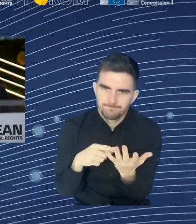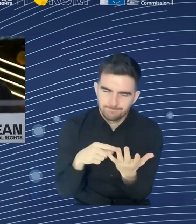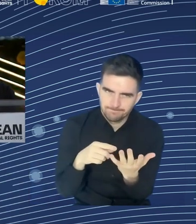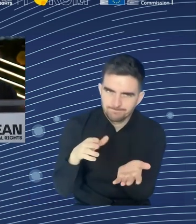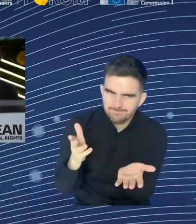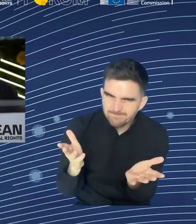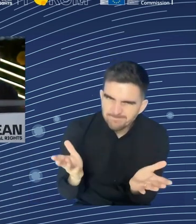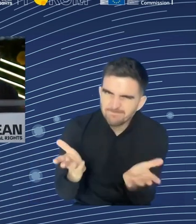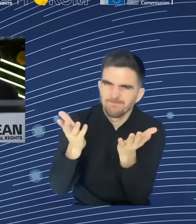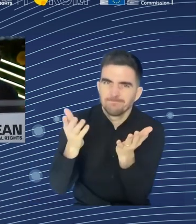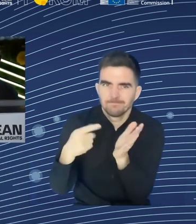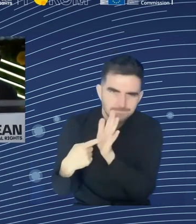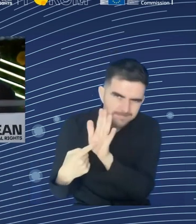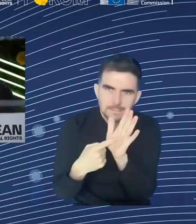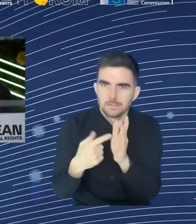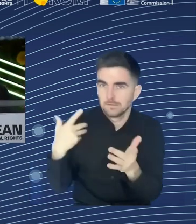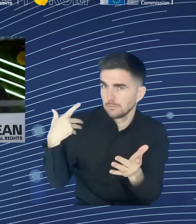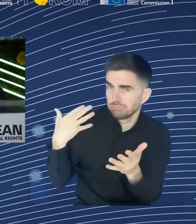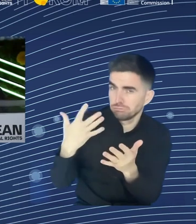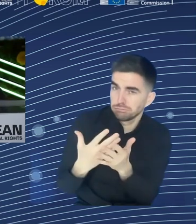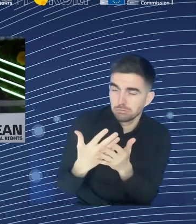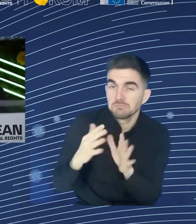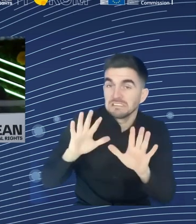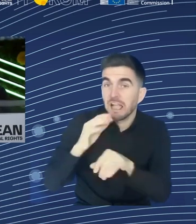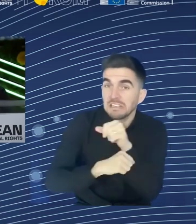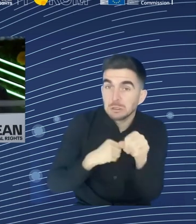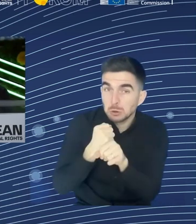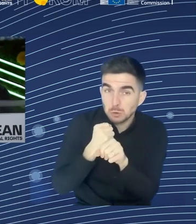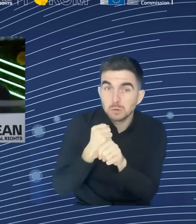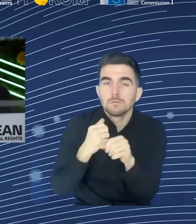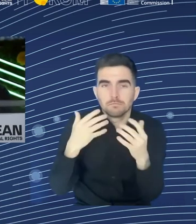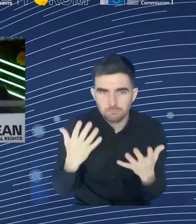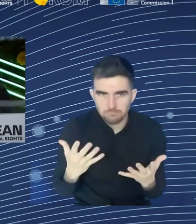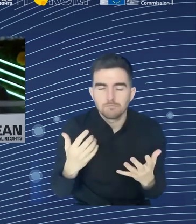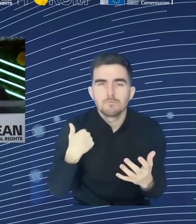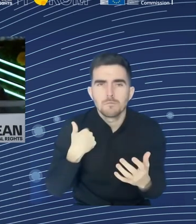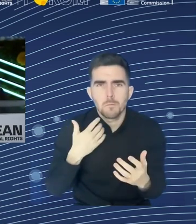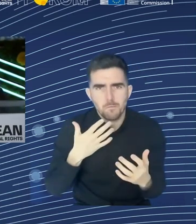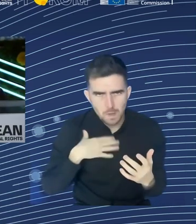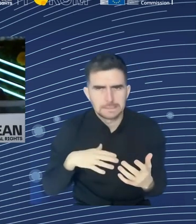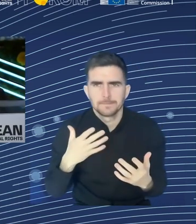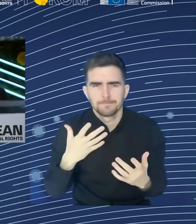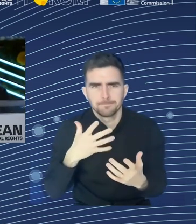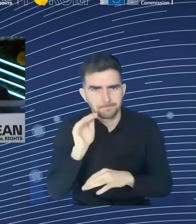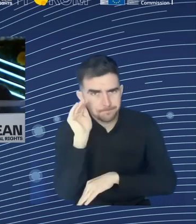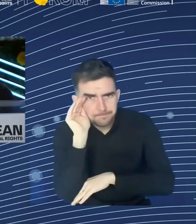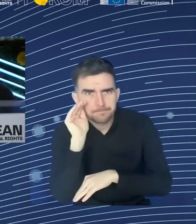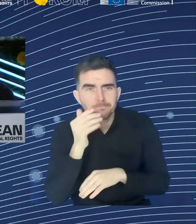the business side, that labor and skills shortages are a major stumbling block to expanding business